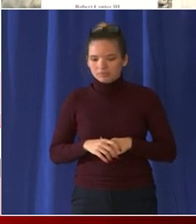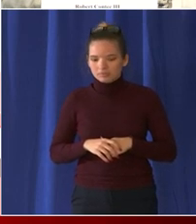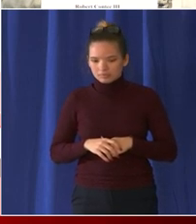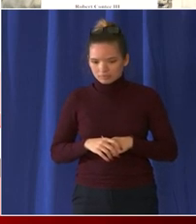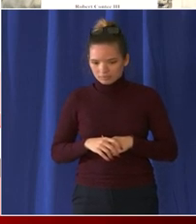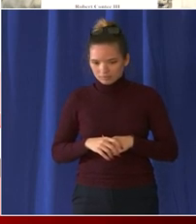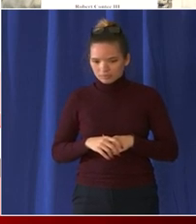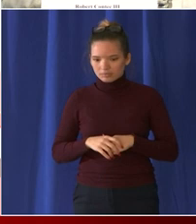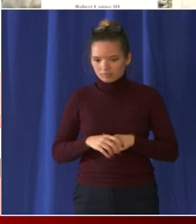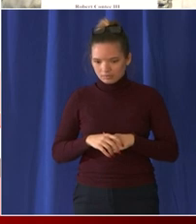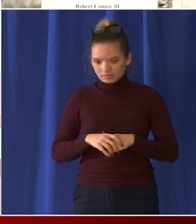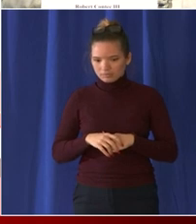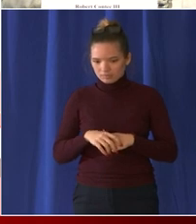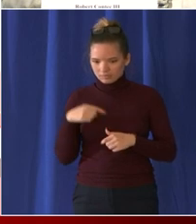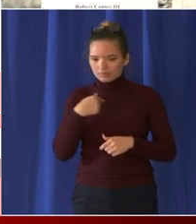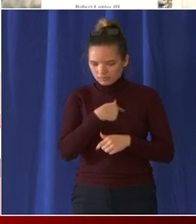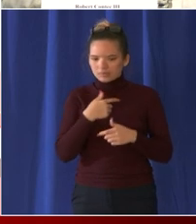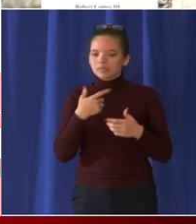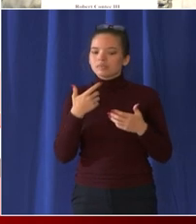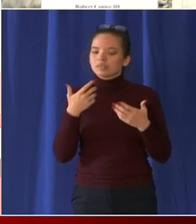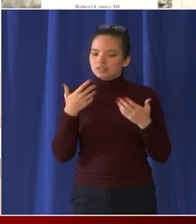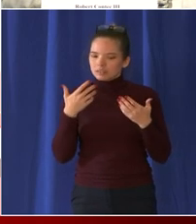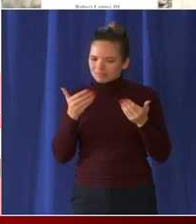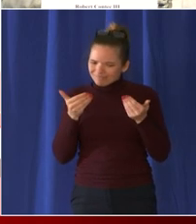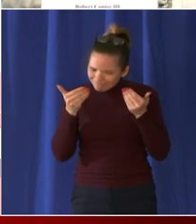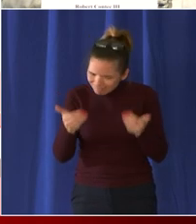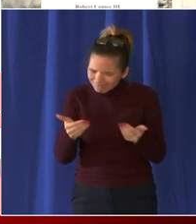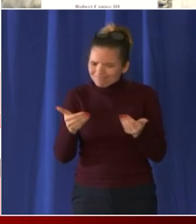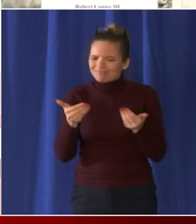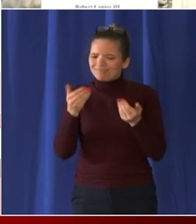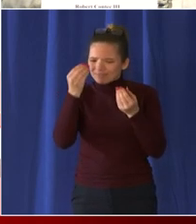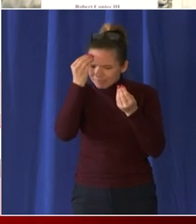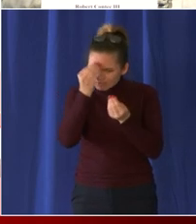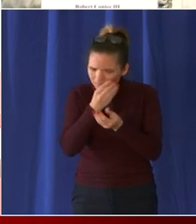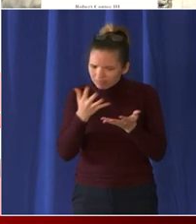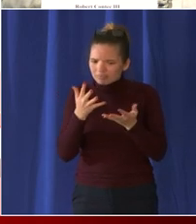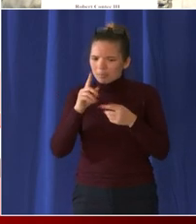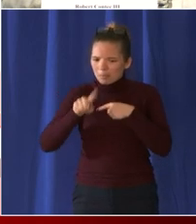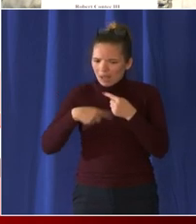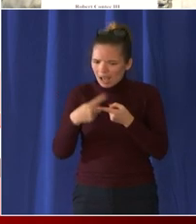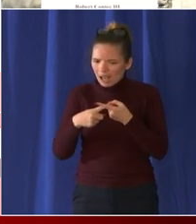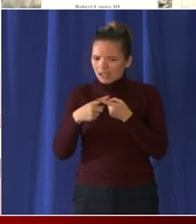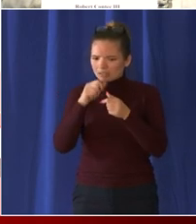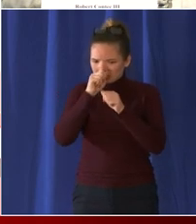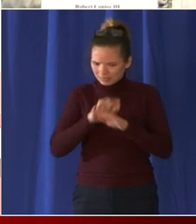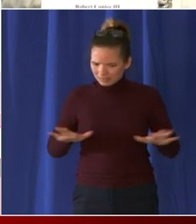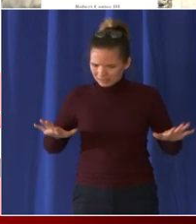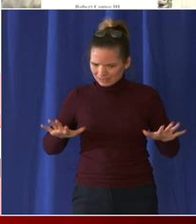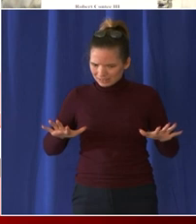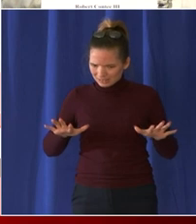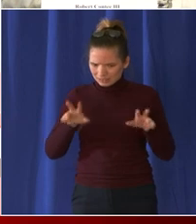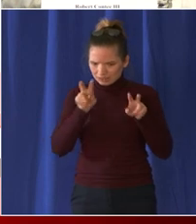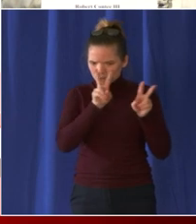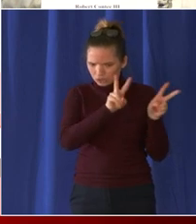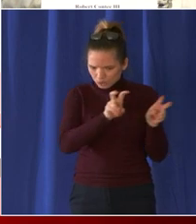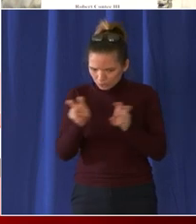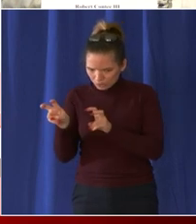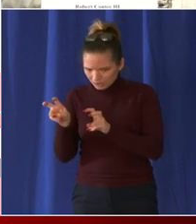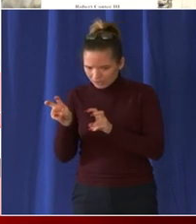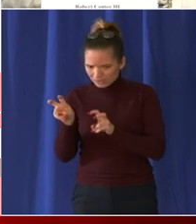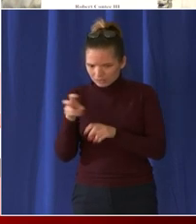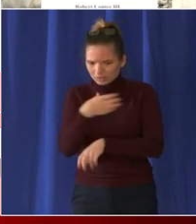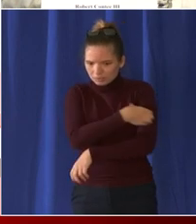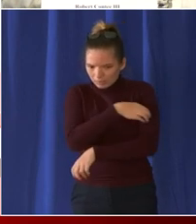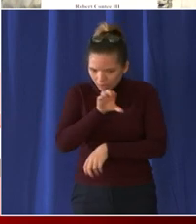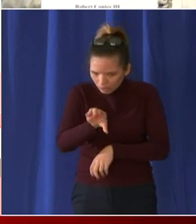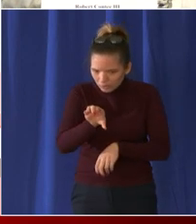move forward as we move forward and we think about uh the peaceful transfer of power i think it's important for us uh to